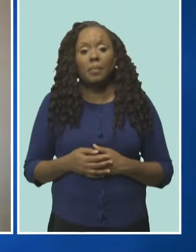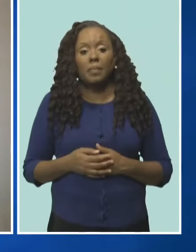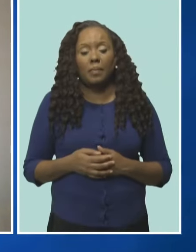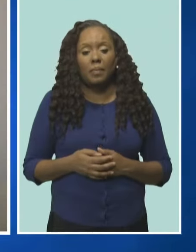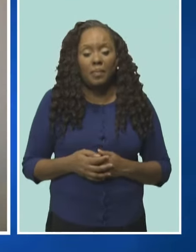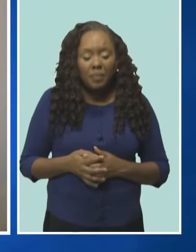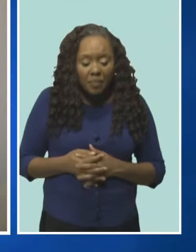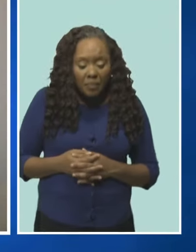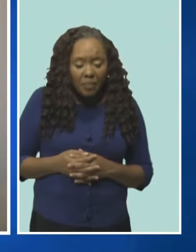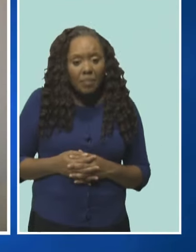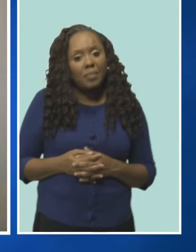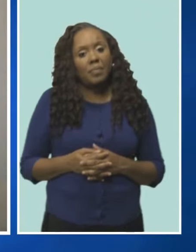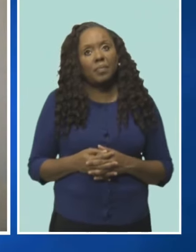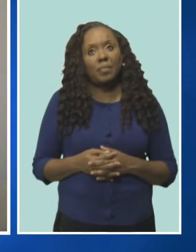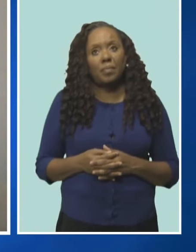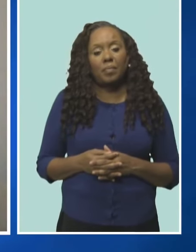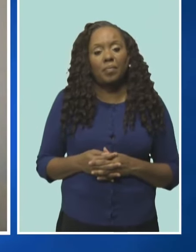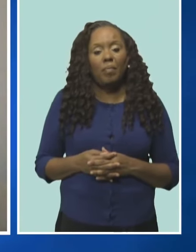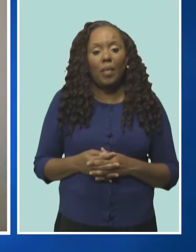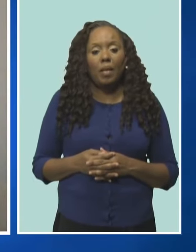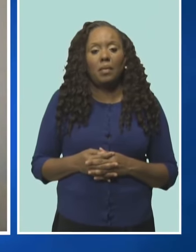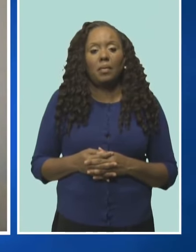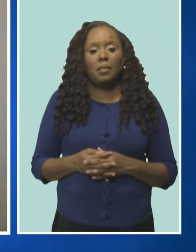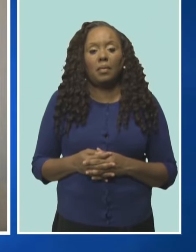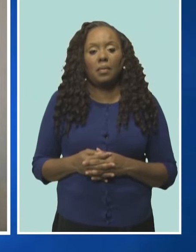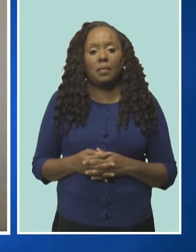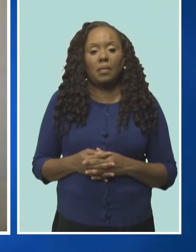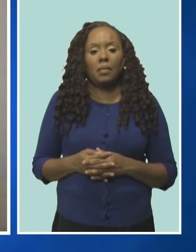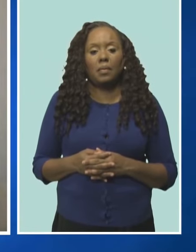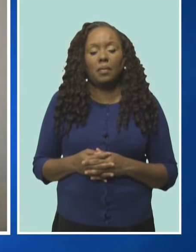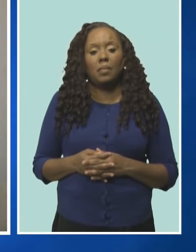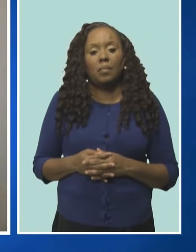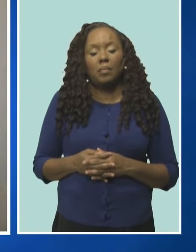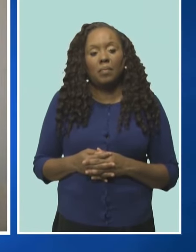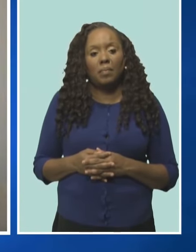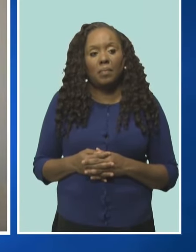Well, we know we've noted successions had episodes here,